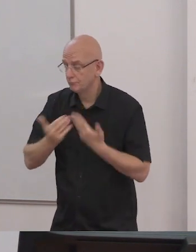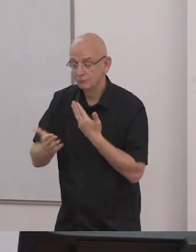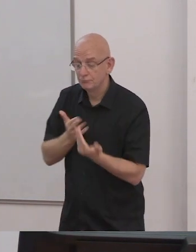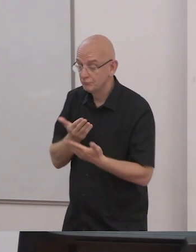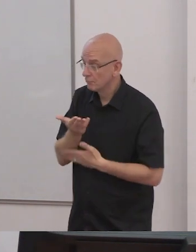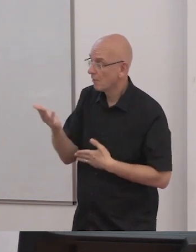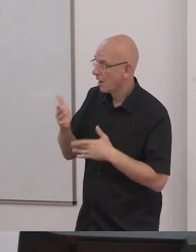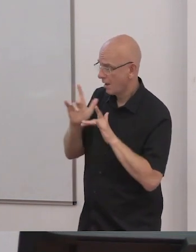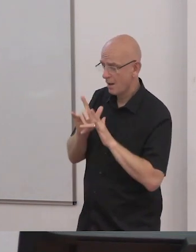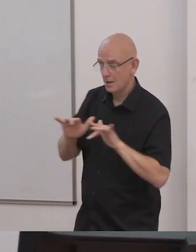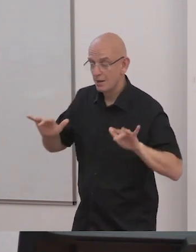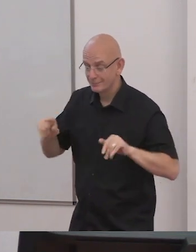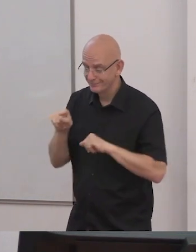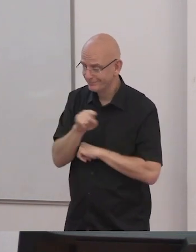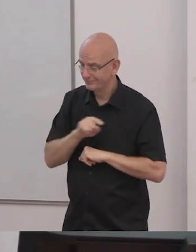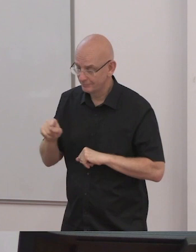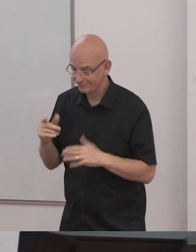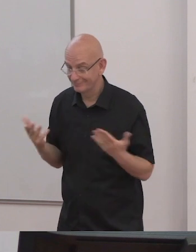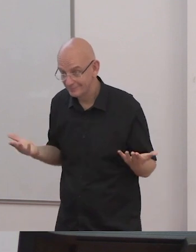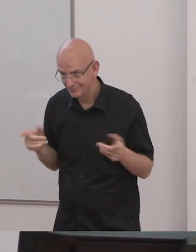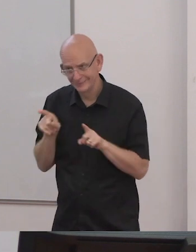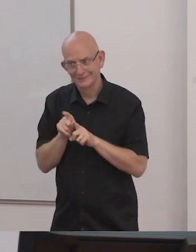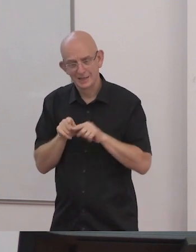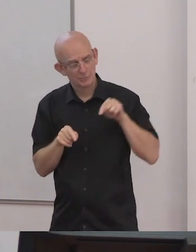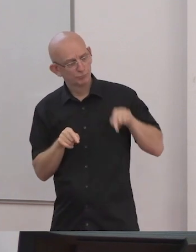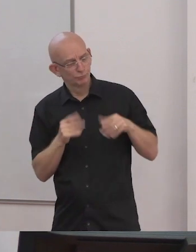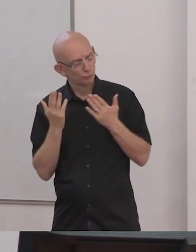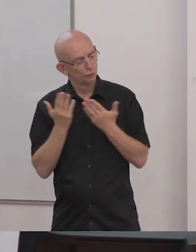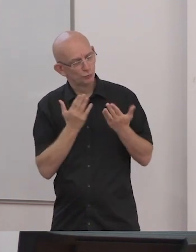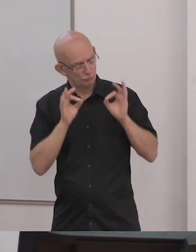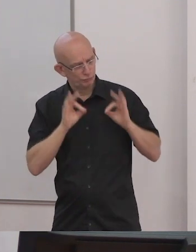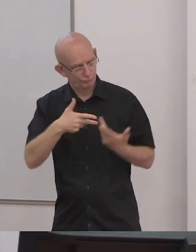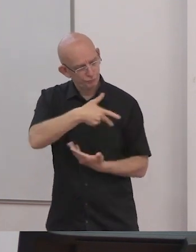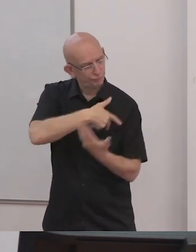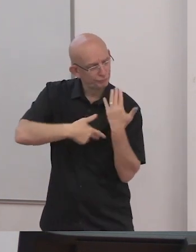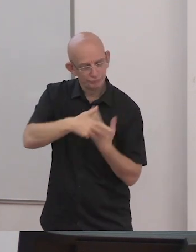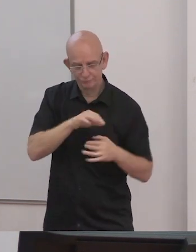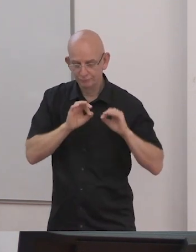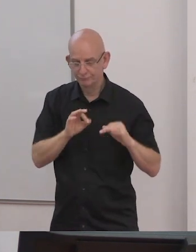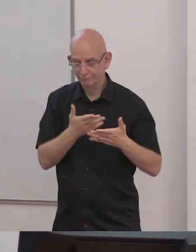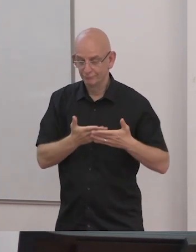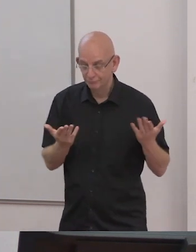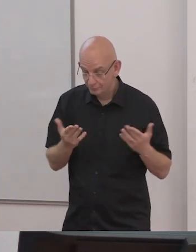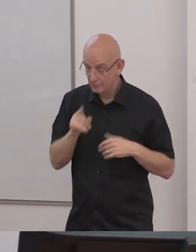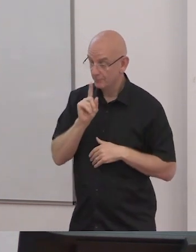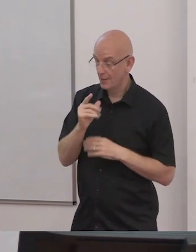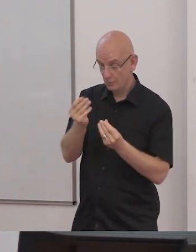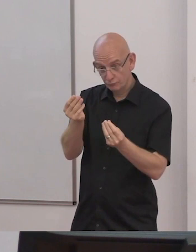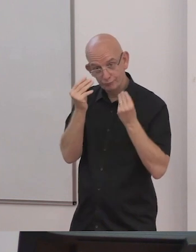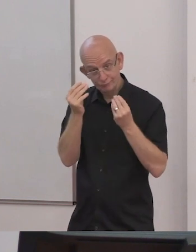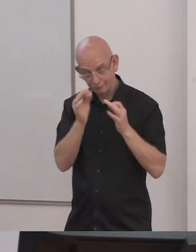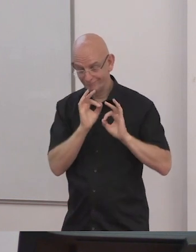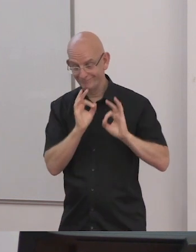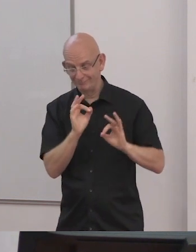experience they will know how this is meant to look and what is required to realize it